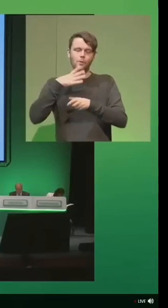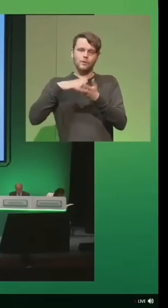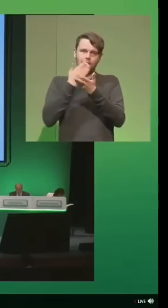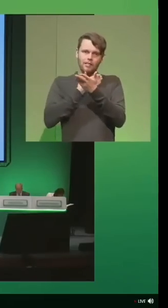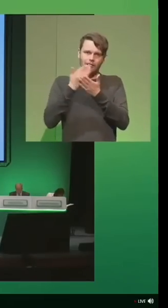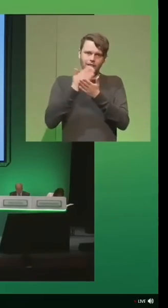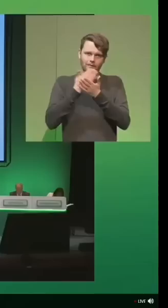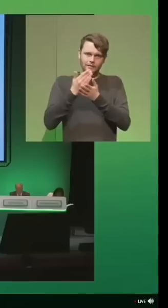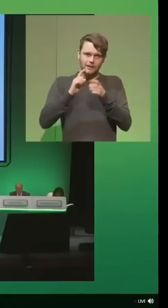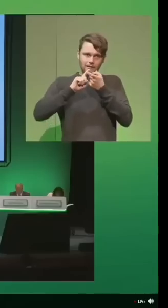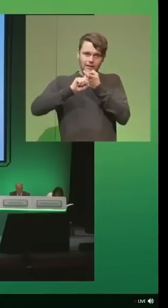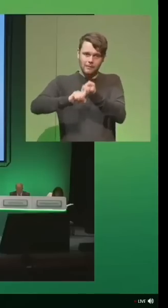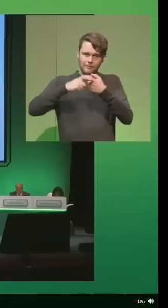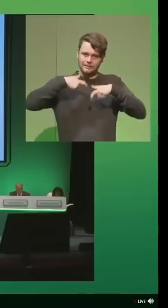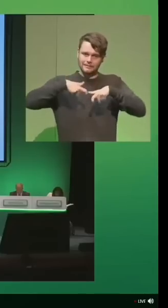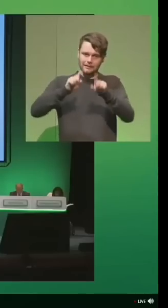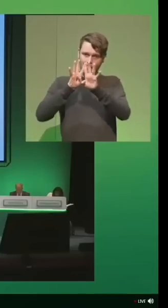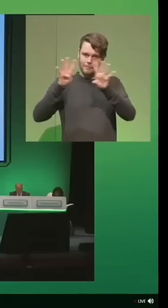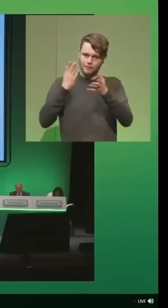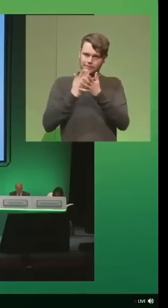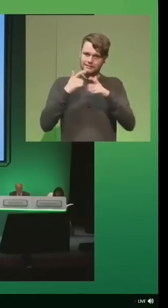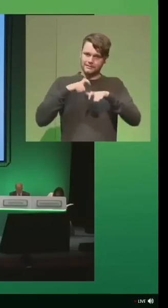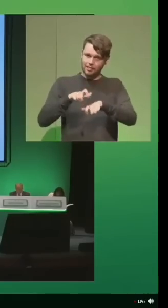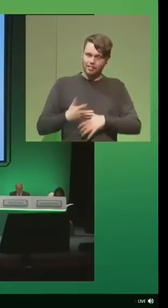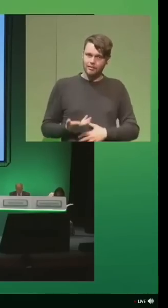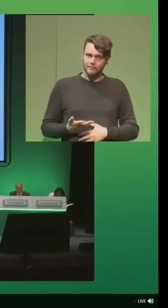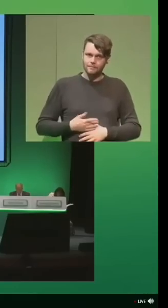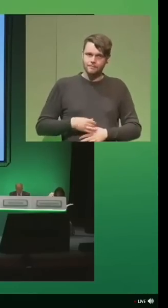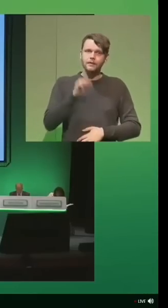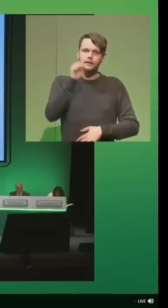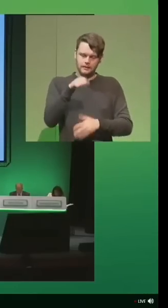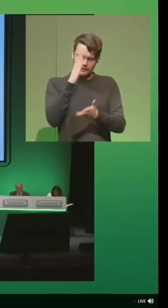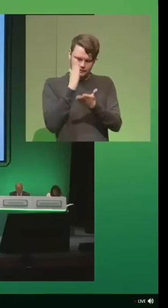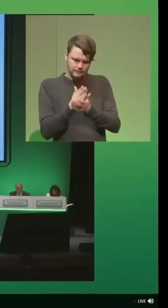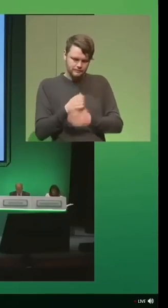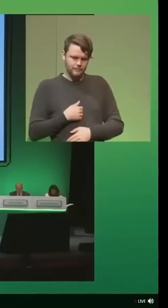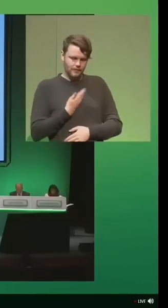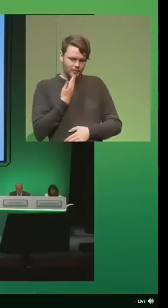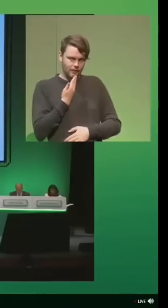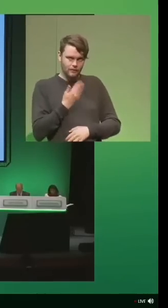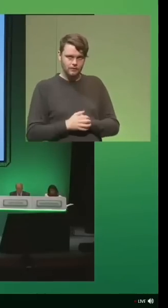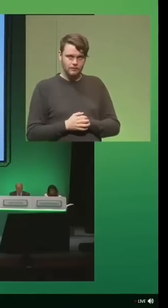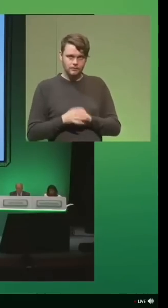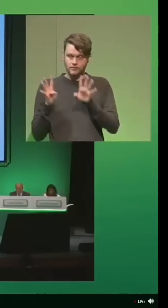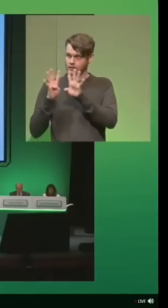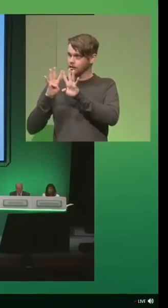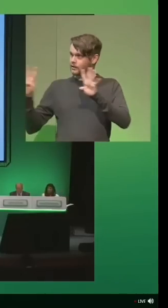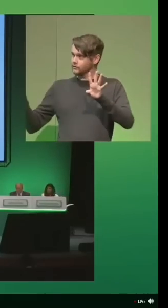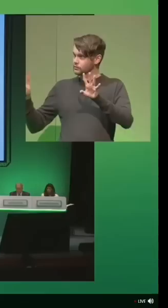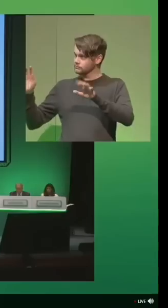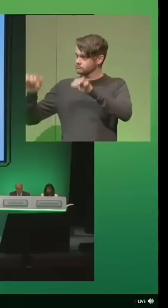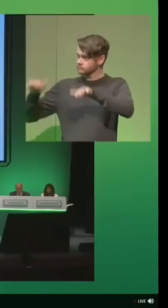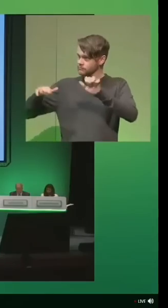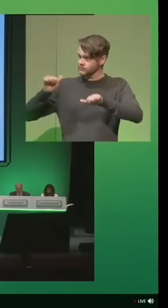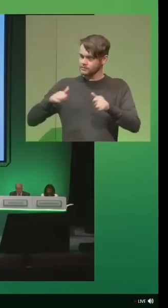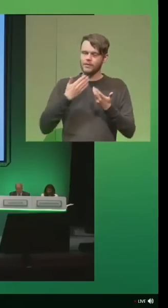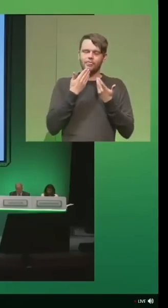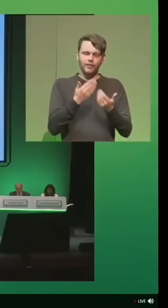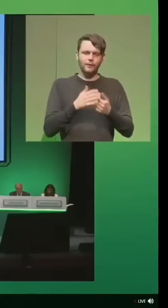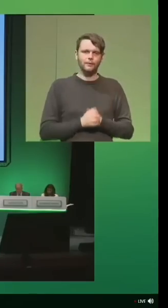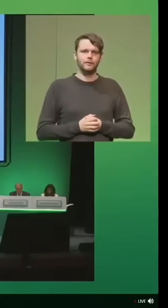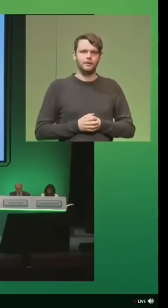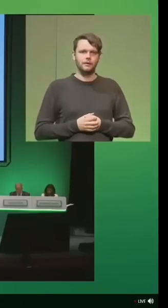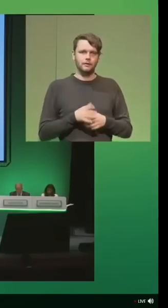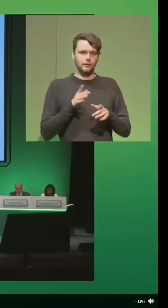clarify, have I got that commitment from everybody on that board today? You do. Thank you. Does that go for everybody? It does. Thank you.